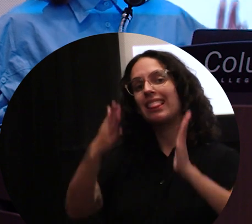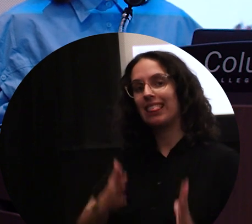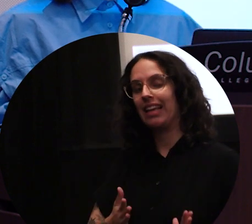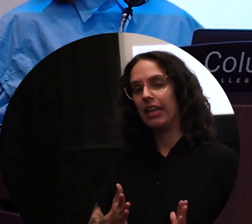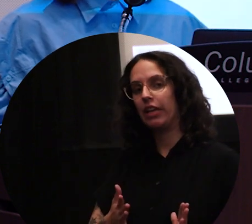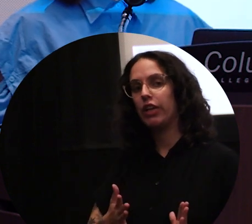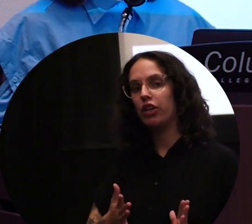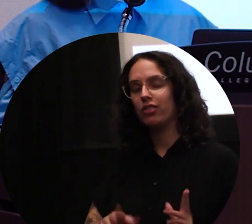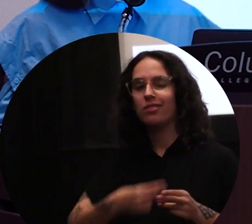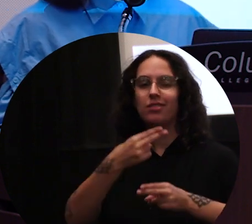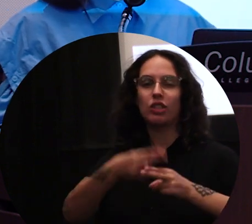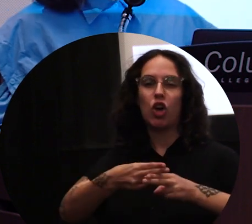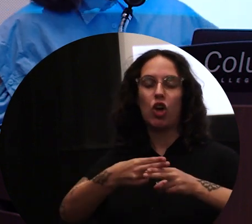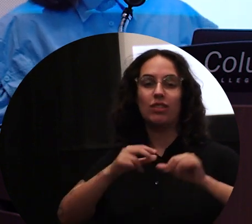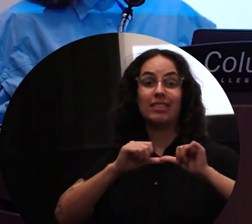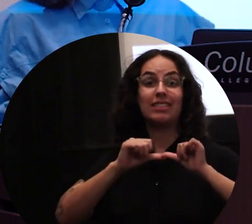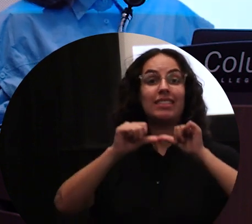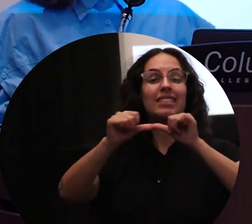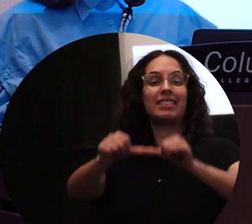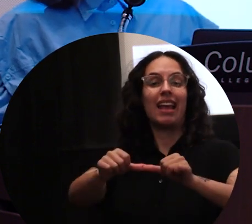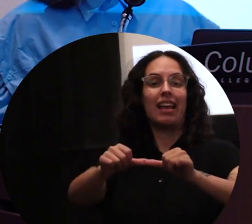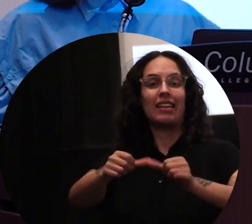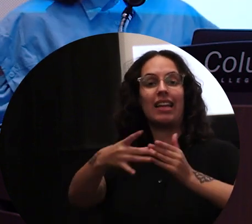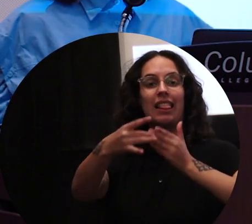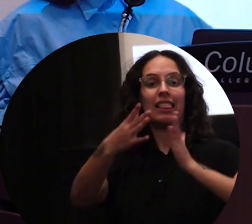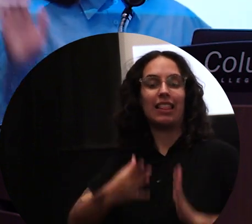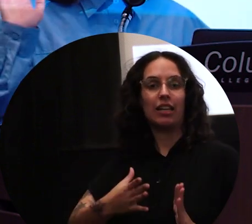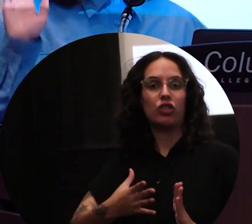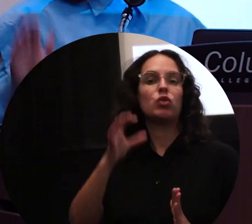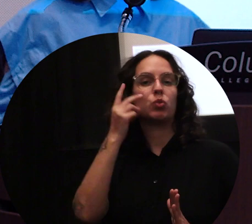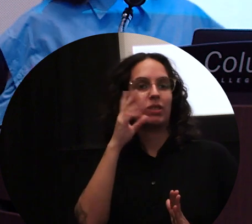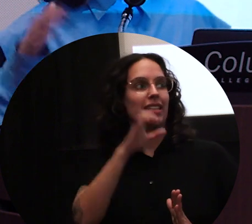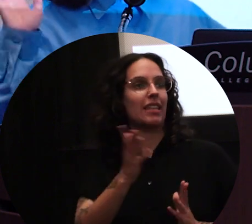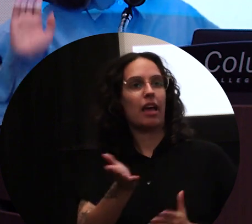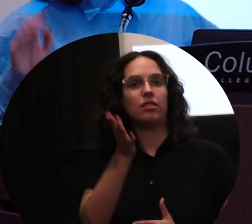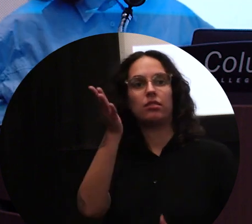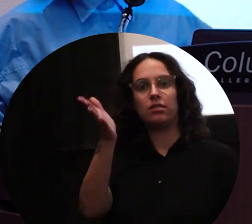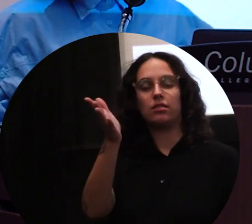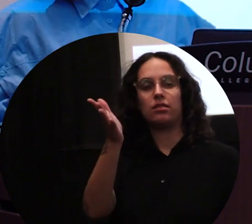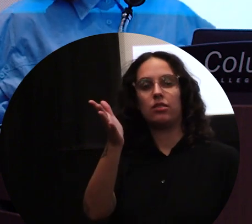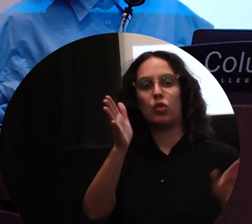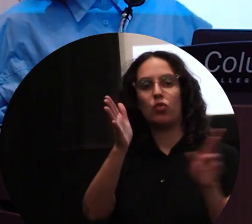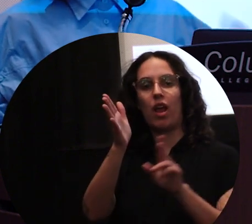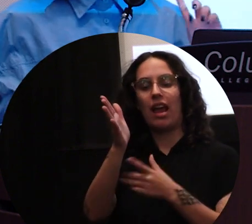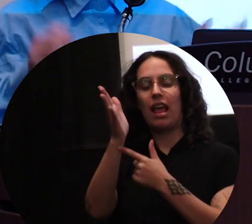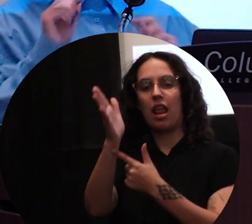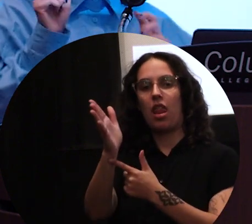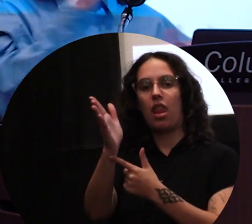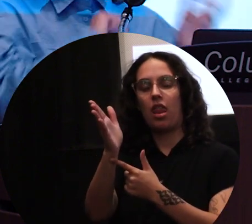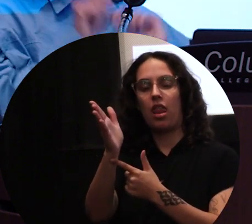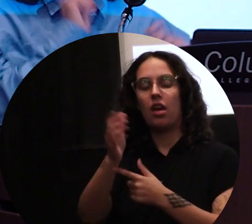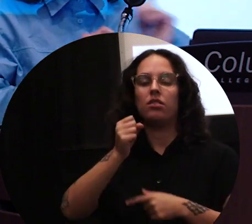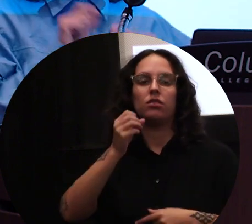they call it sustaining a leader. And so this is the gesture that you see all the time, the raising of the right hand. So there's